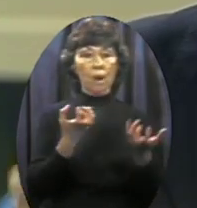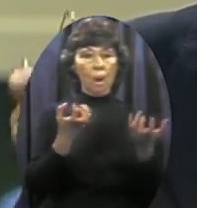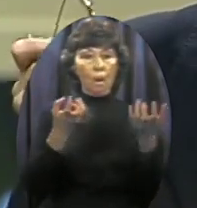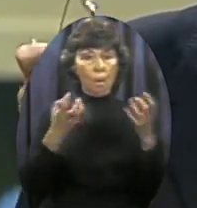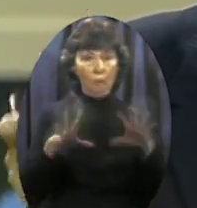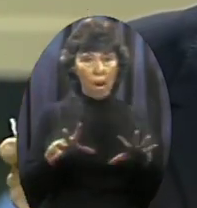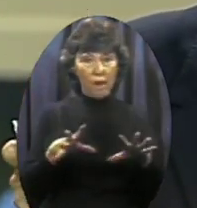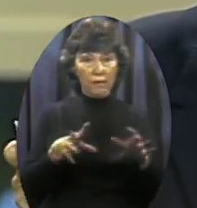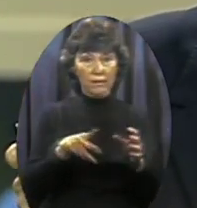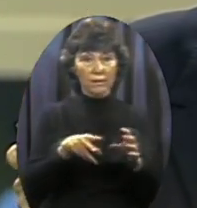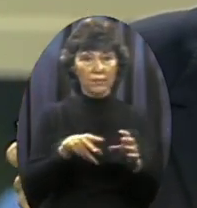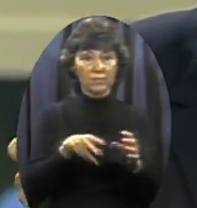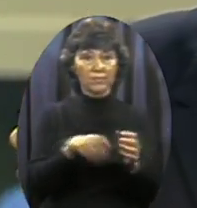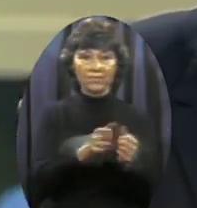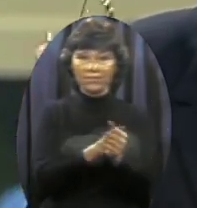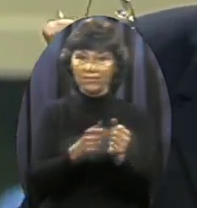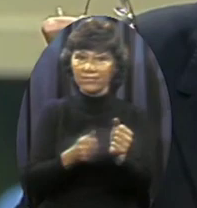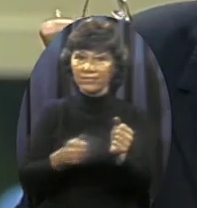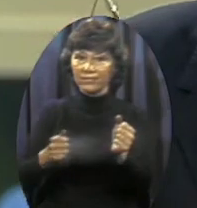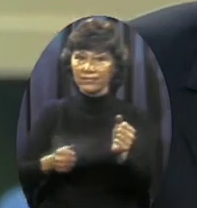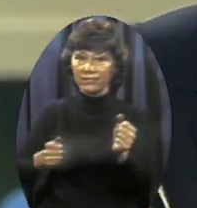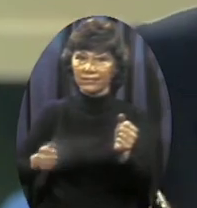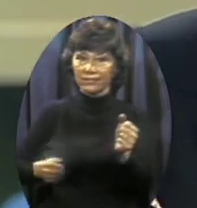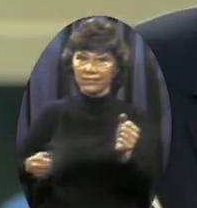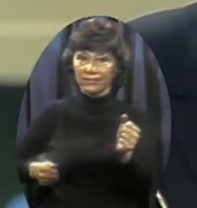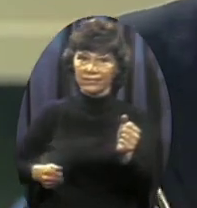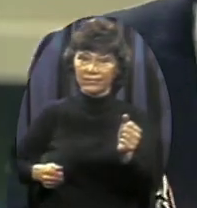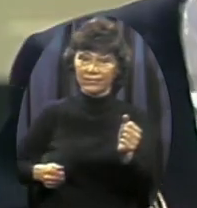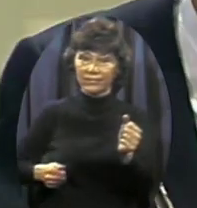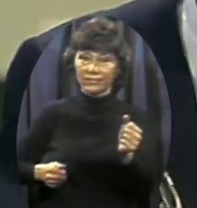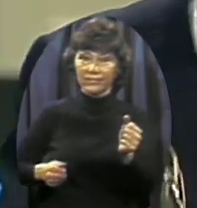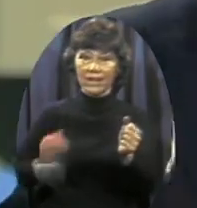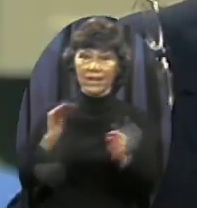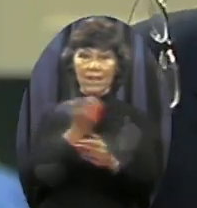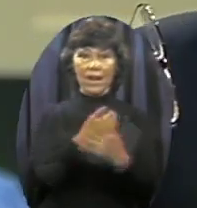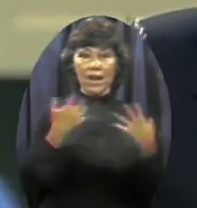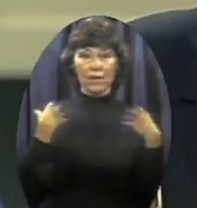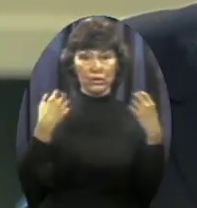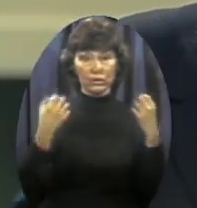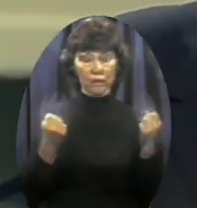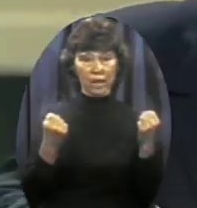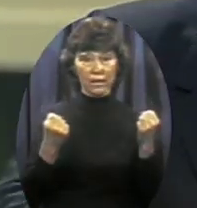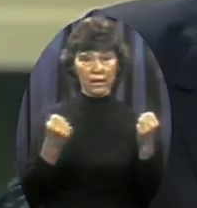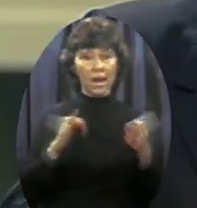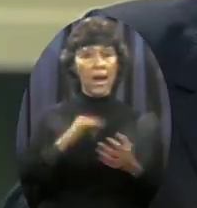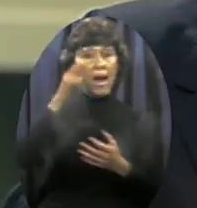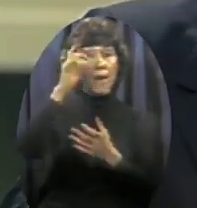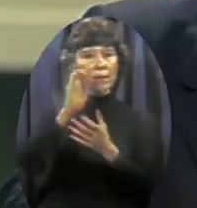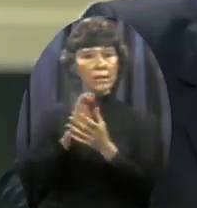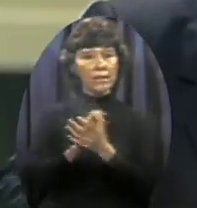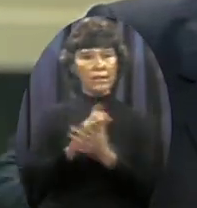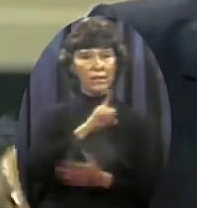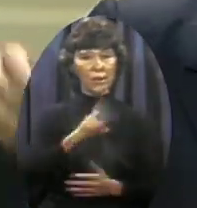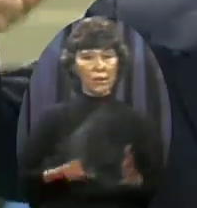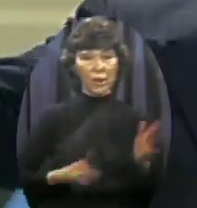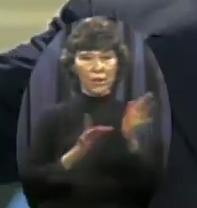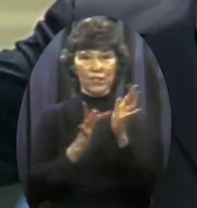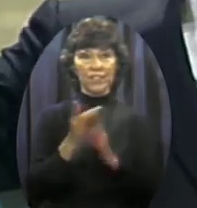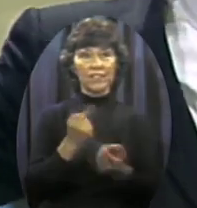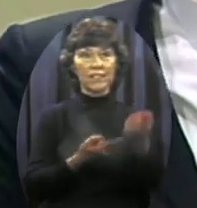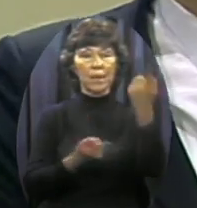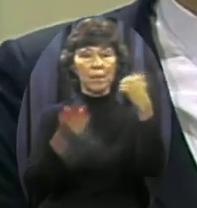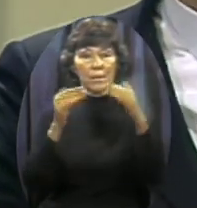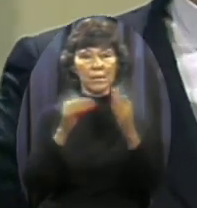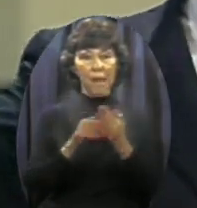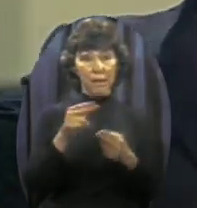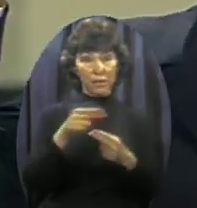I don't believe that's going to happen But no one can be dogmatic about it I believe that the Lord Jesus is coming soon I believe we're going to